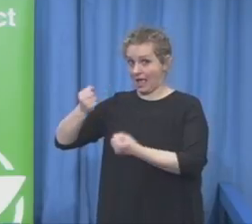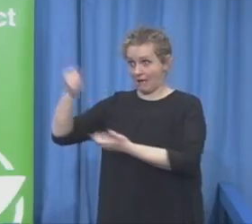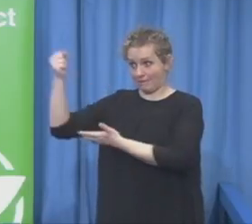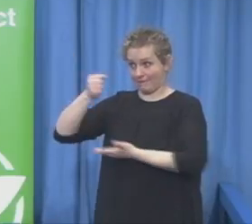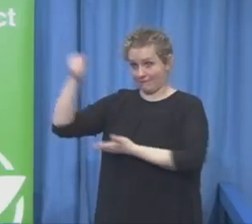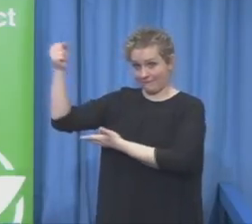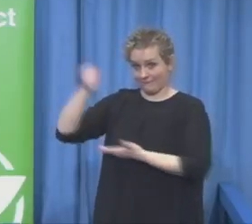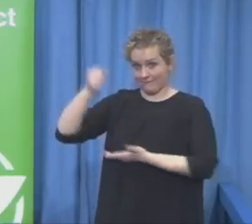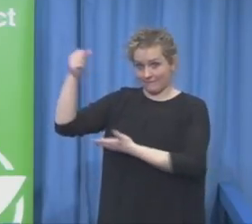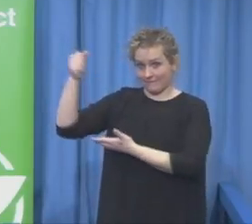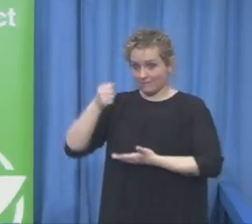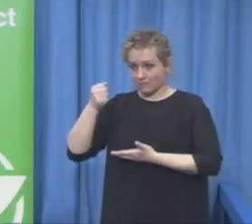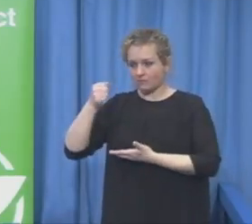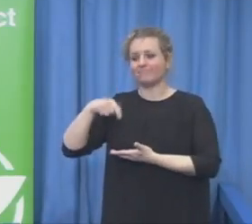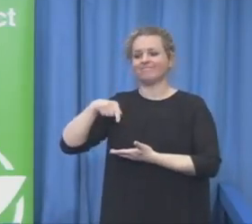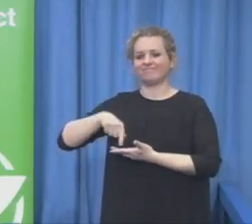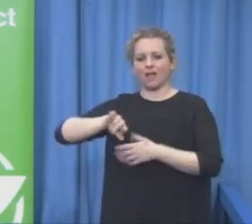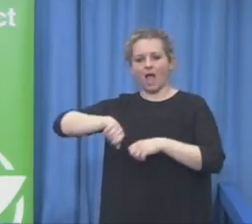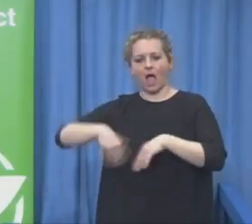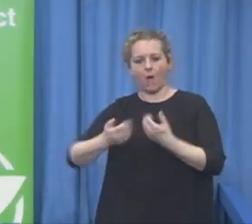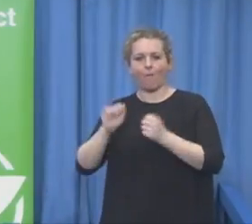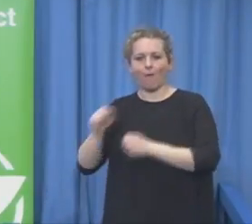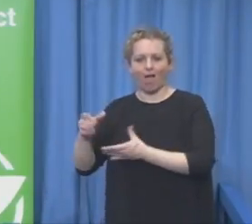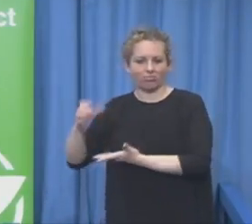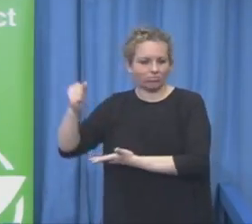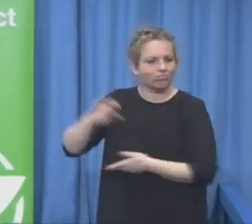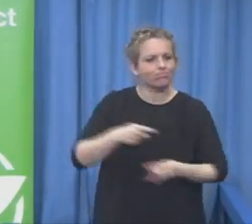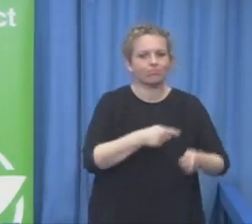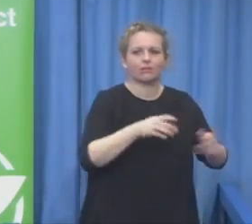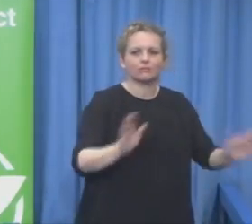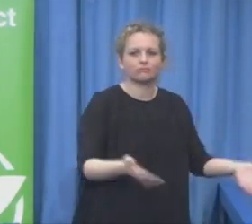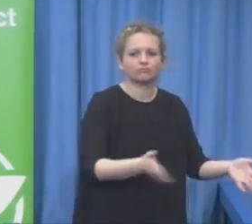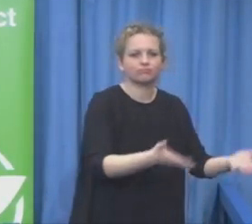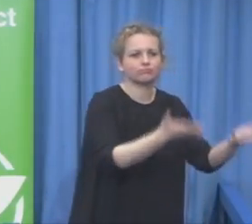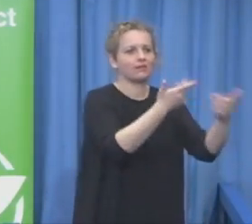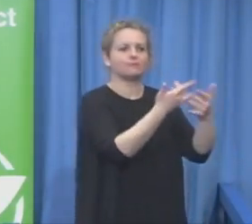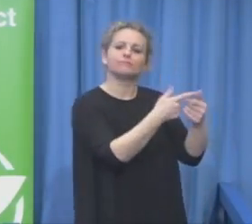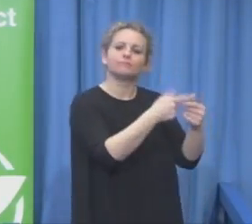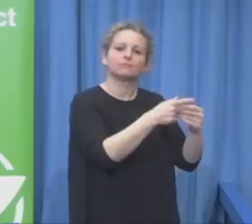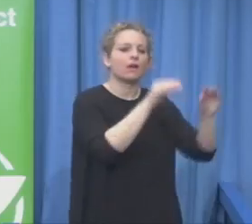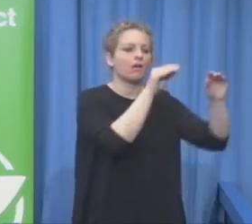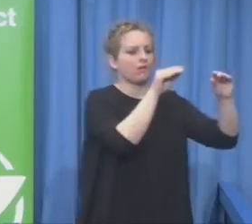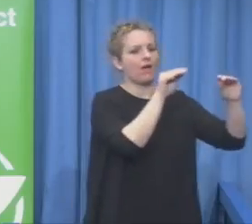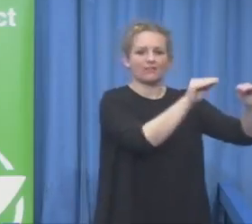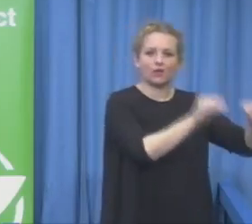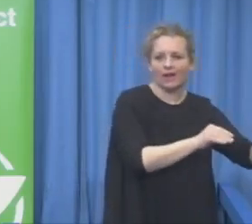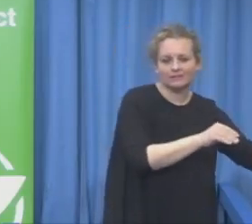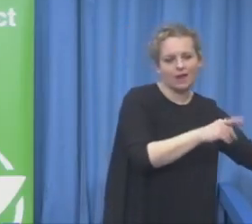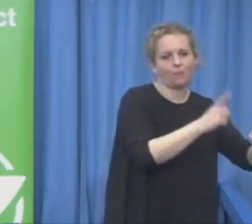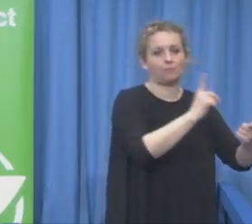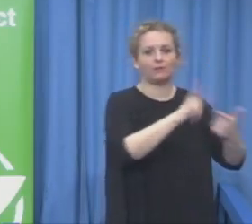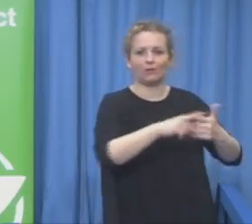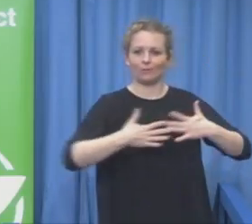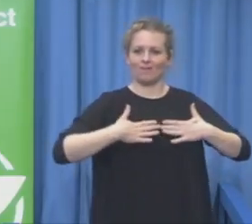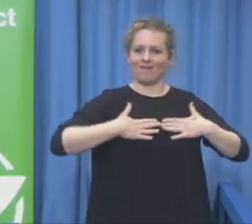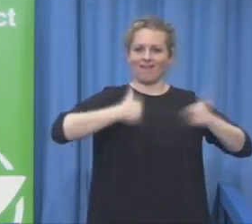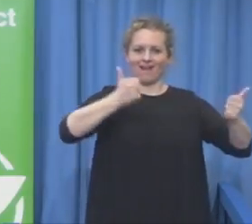No, I think Germain has said it all in terms of job satisfaction.